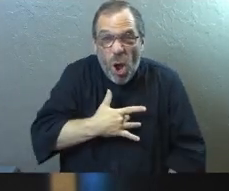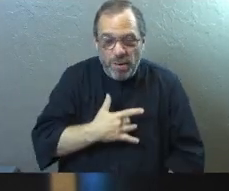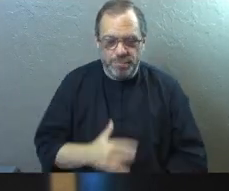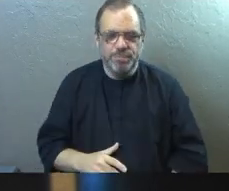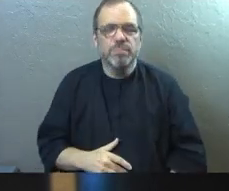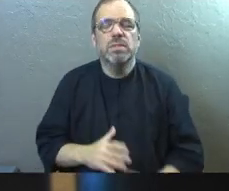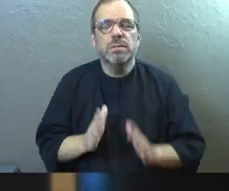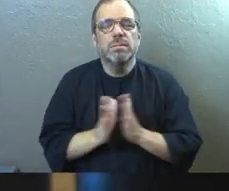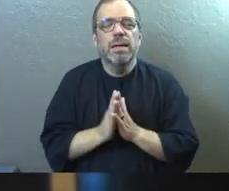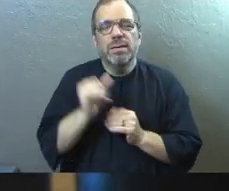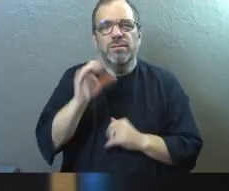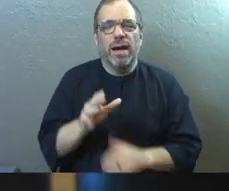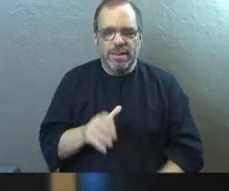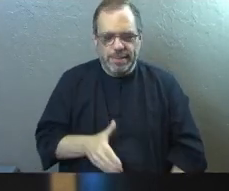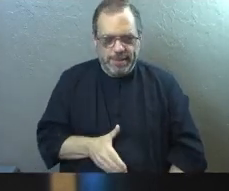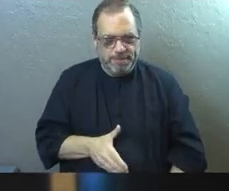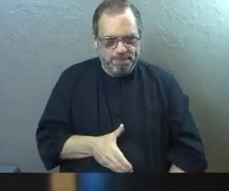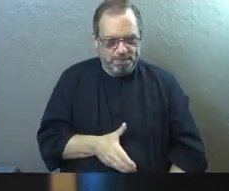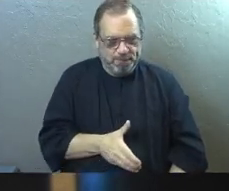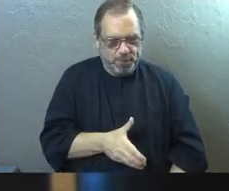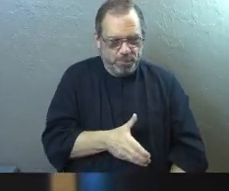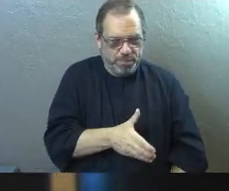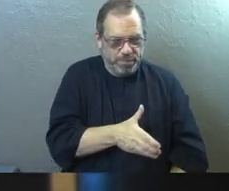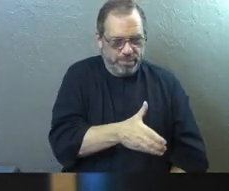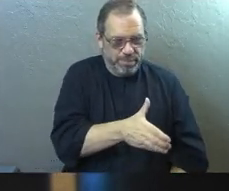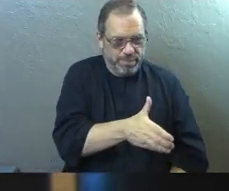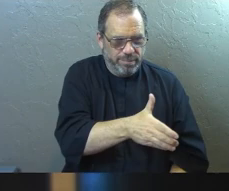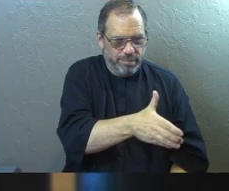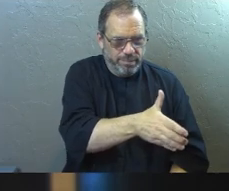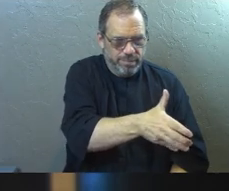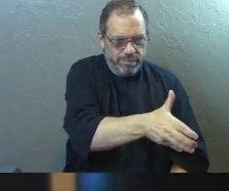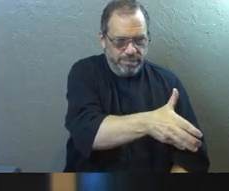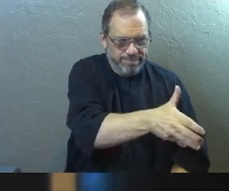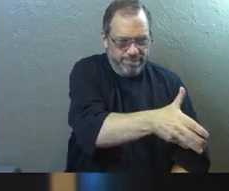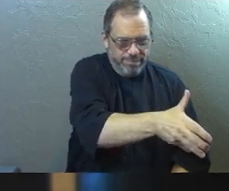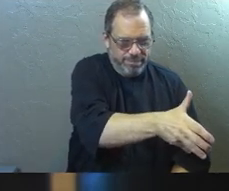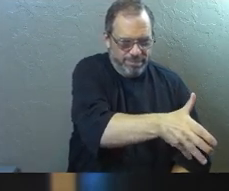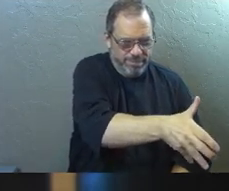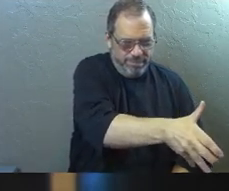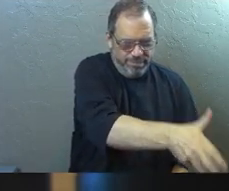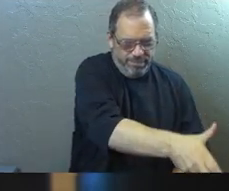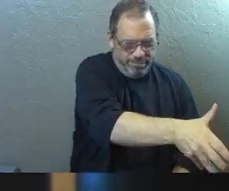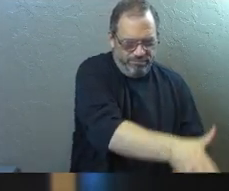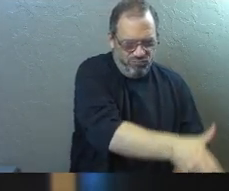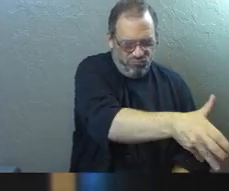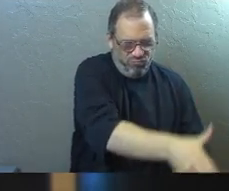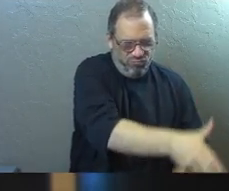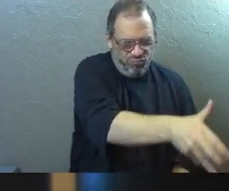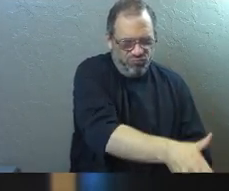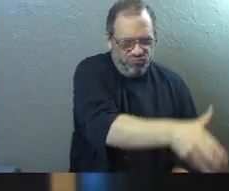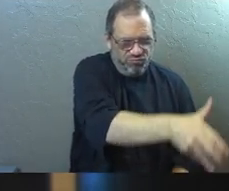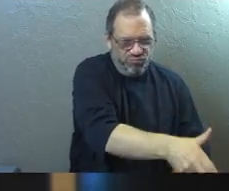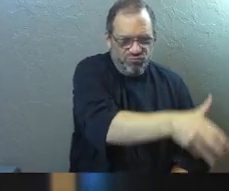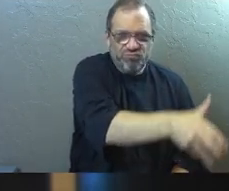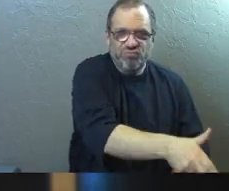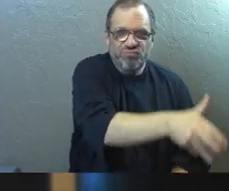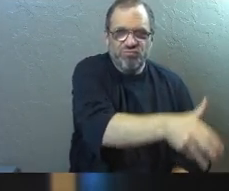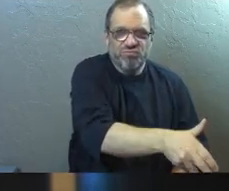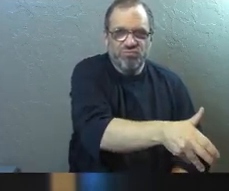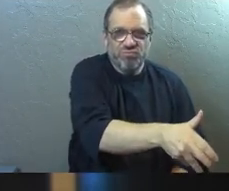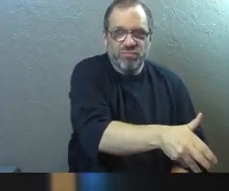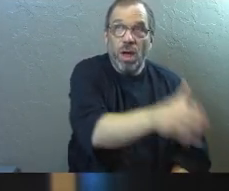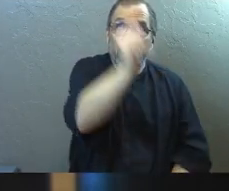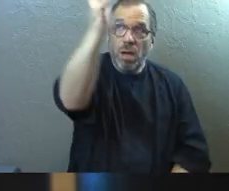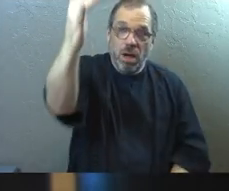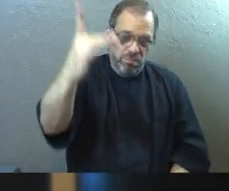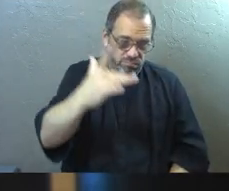And after she prayed, she stuck out her hand. It was the biggest step of faith she'd ever taken. And as she stuck out her hand, she said immediately,